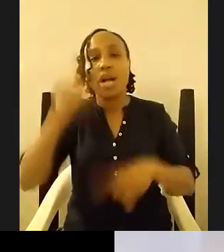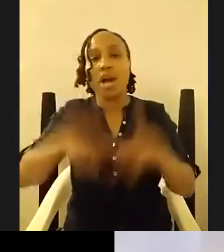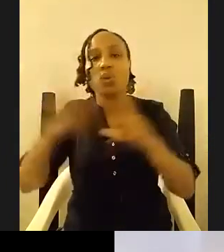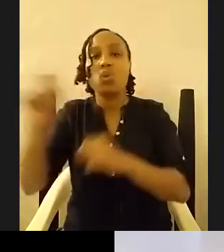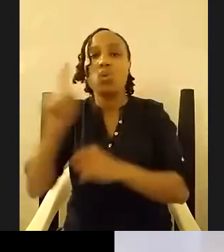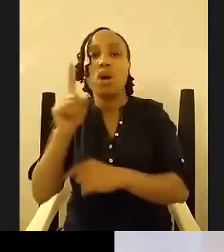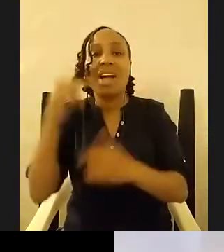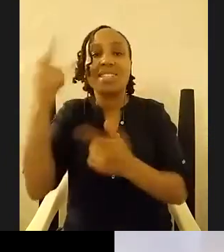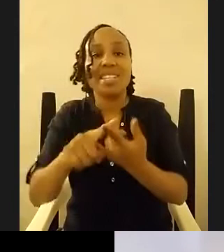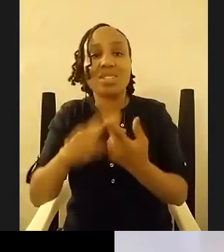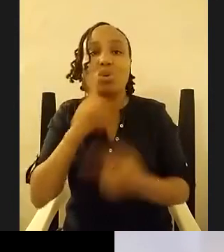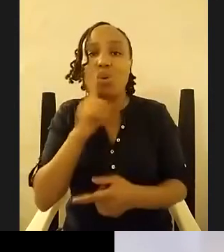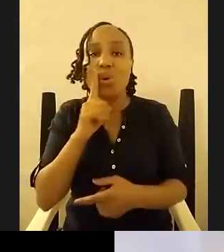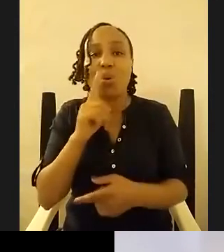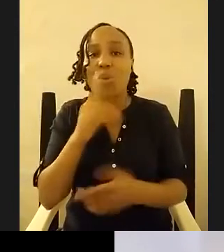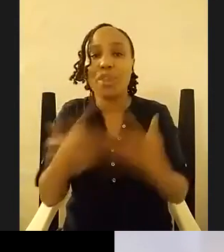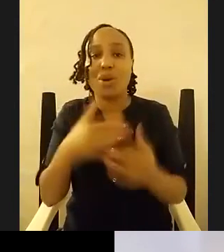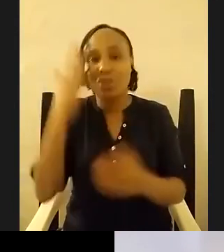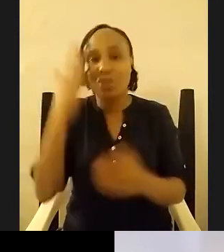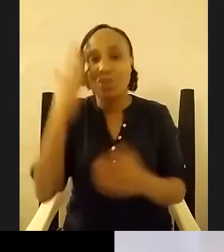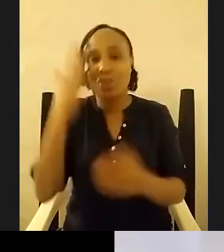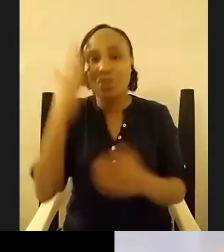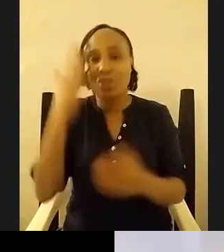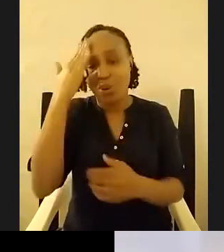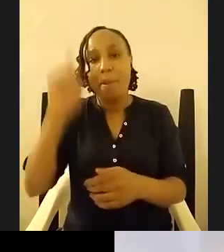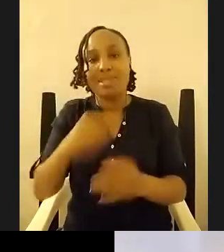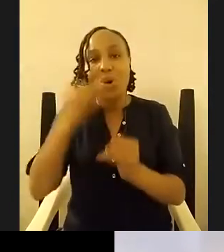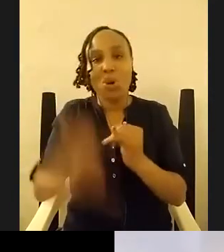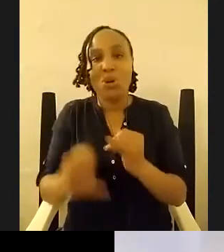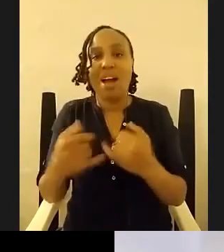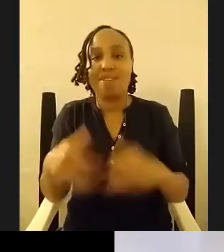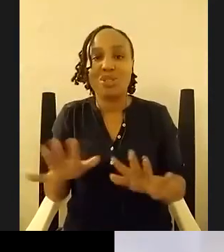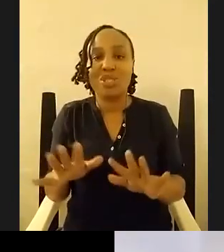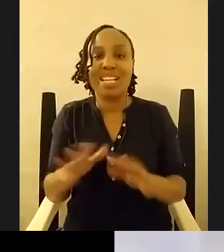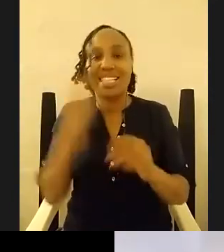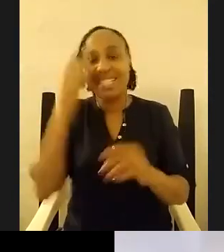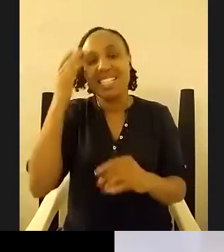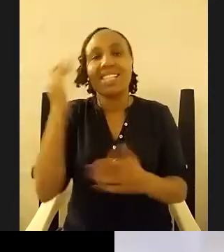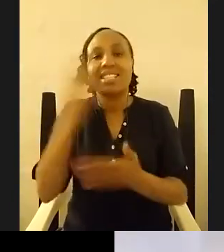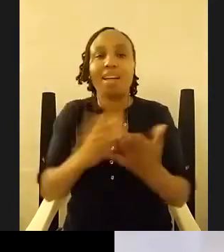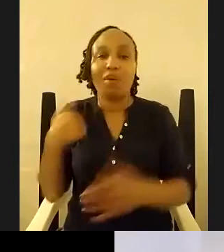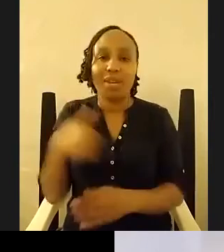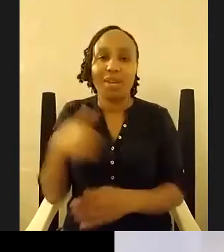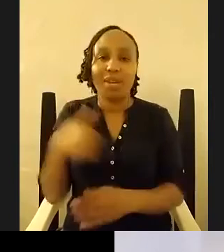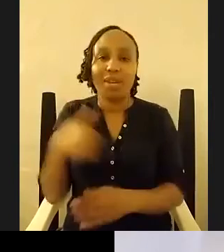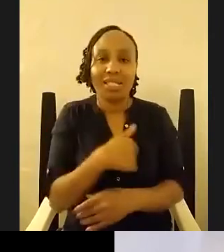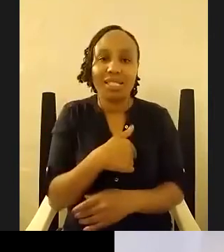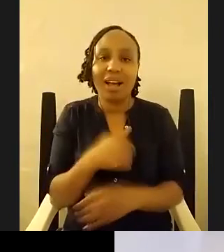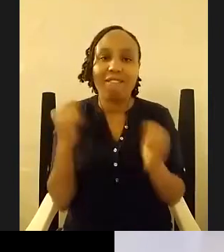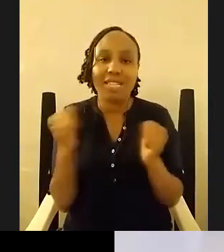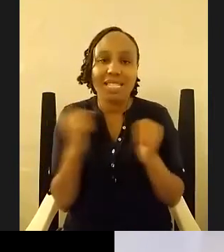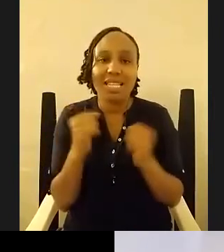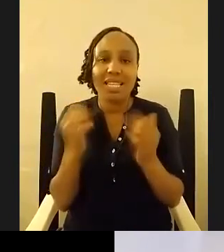we have to conclude unfortunately um some of us are freezing and need to go back to bed um